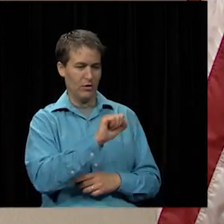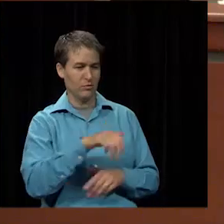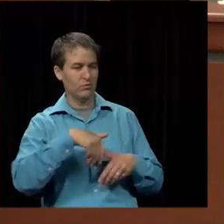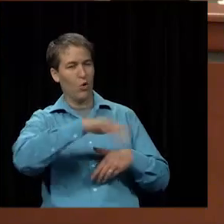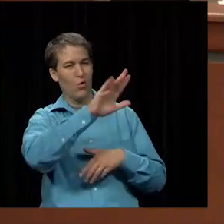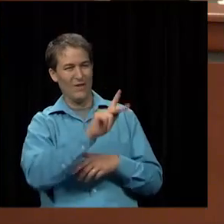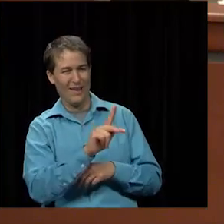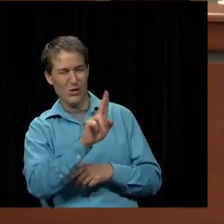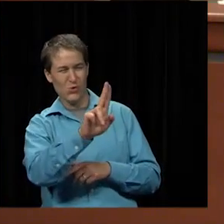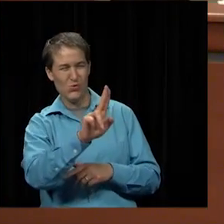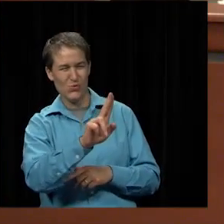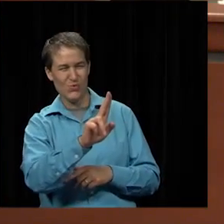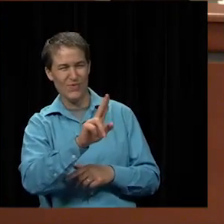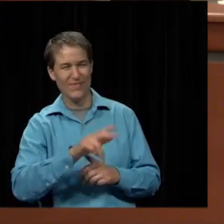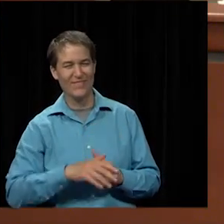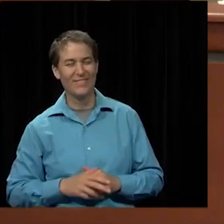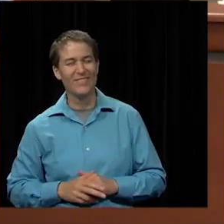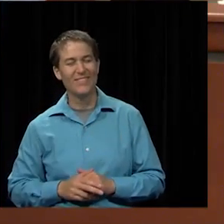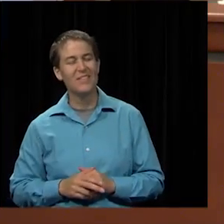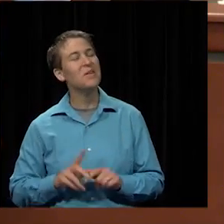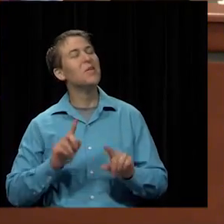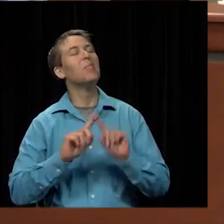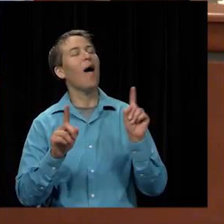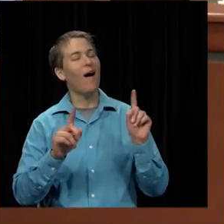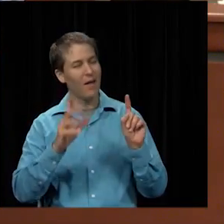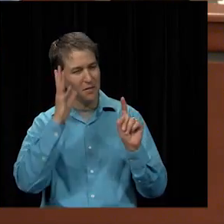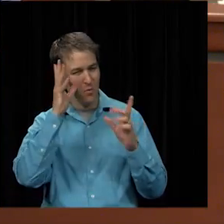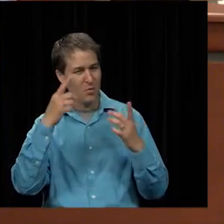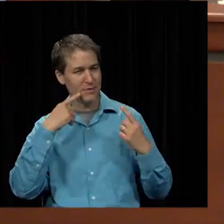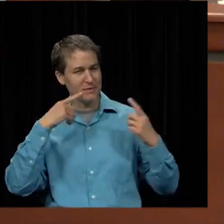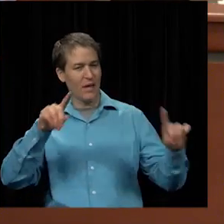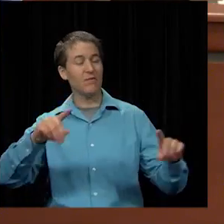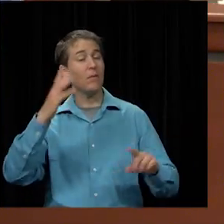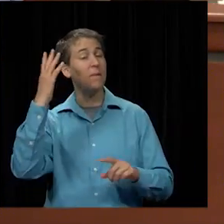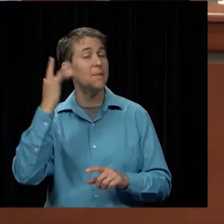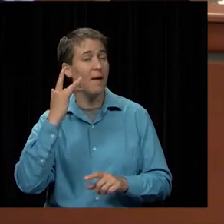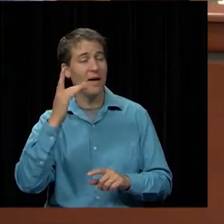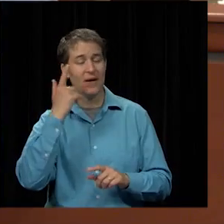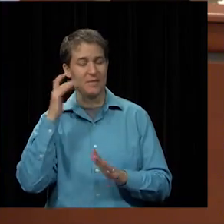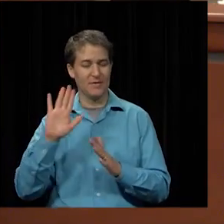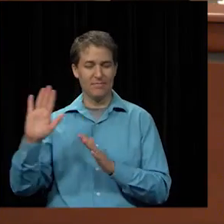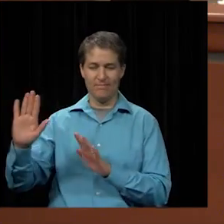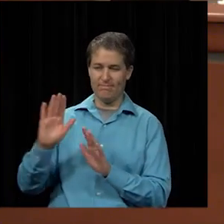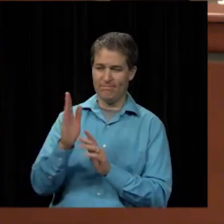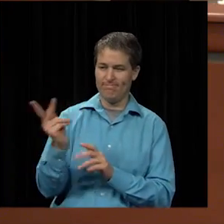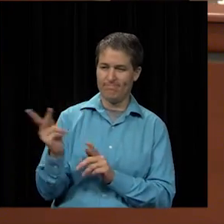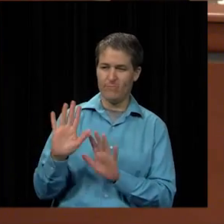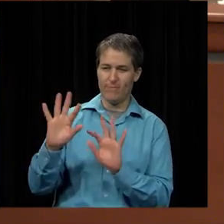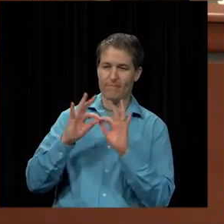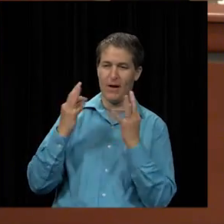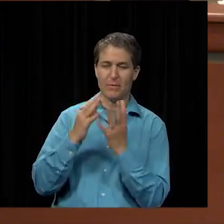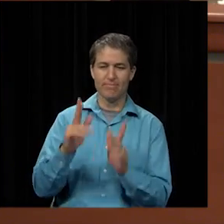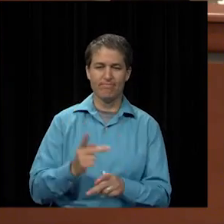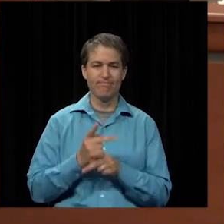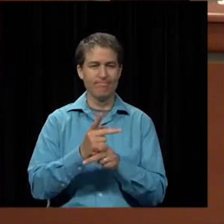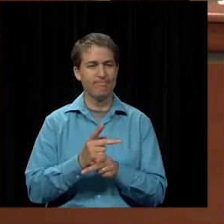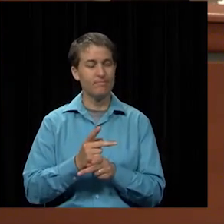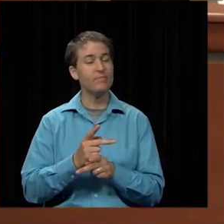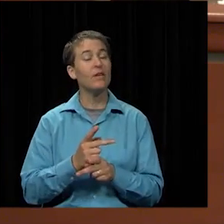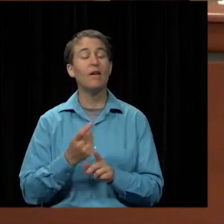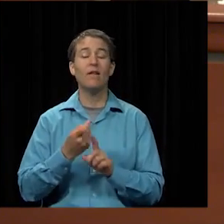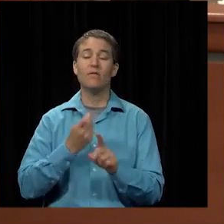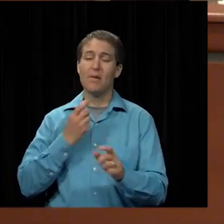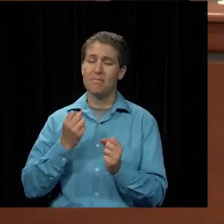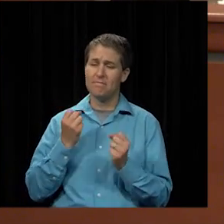go to k-u but they will be successful because of the type of families the two of you have raised on behalf of the